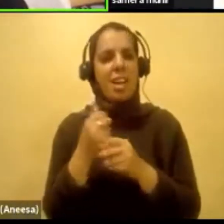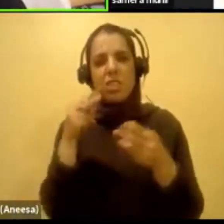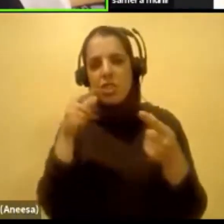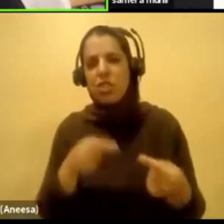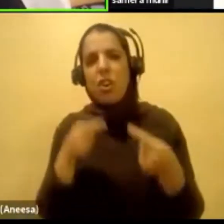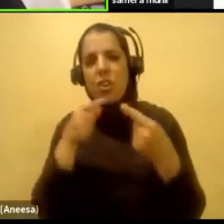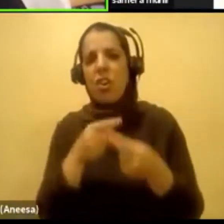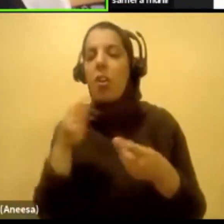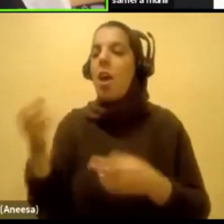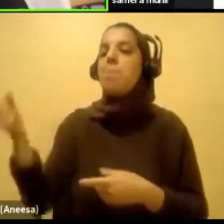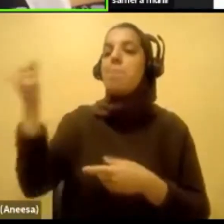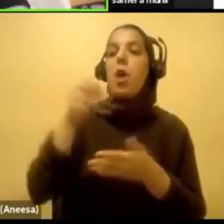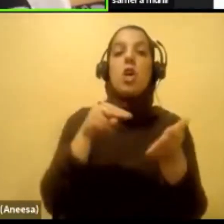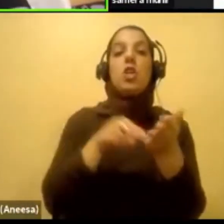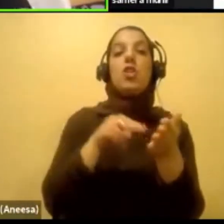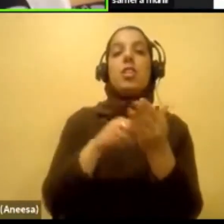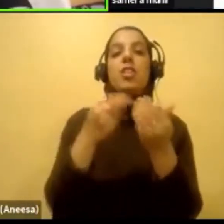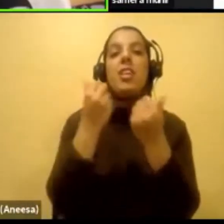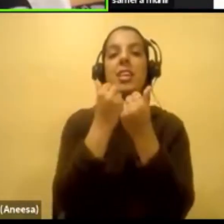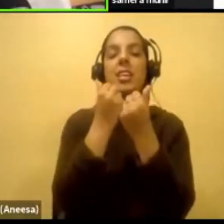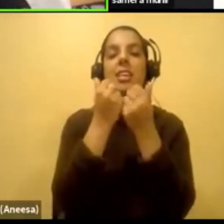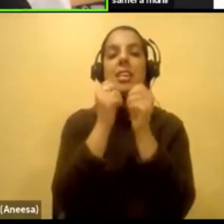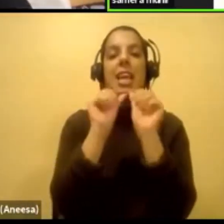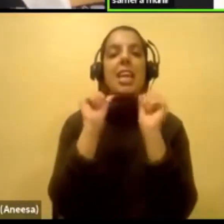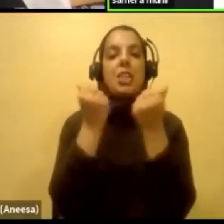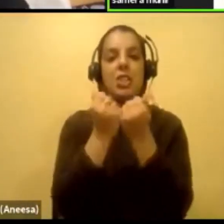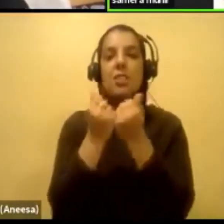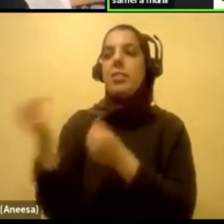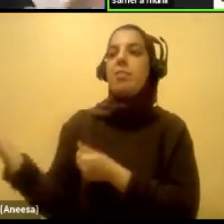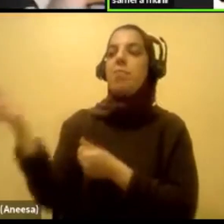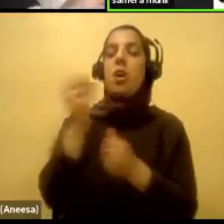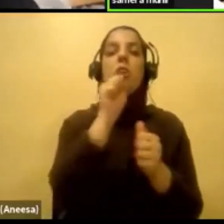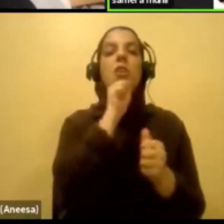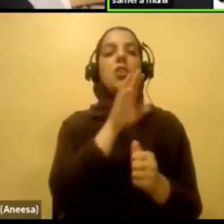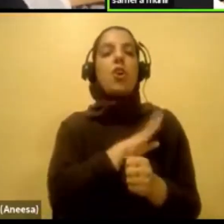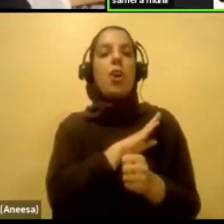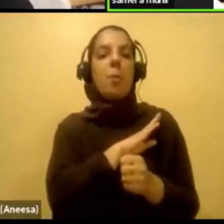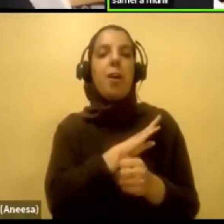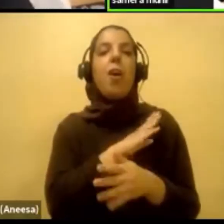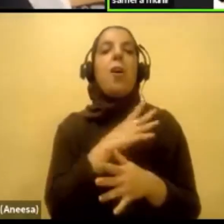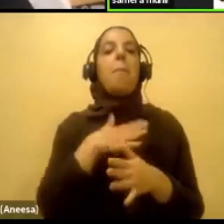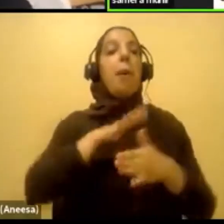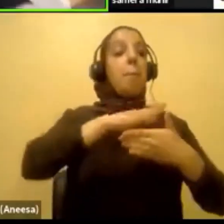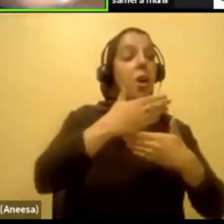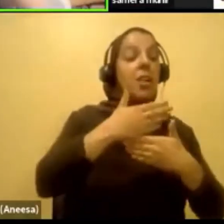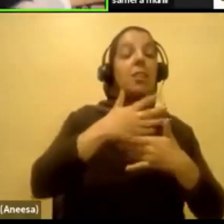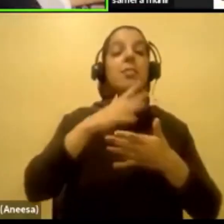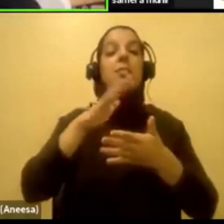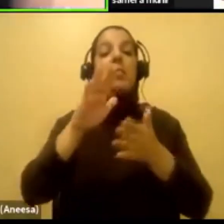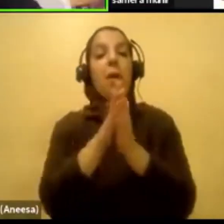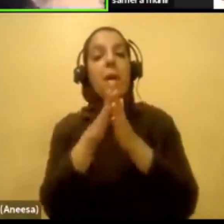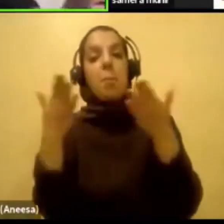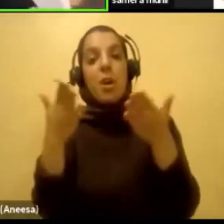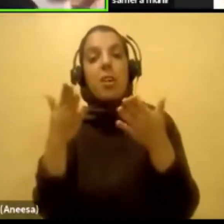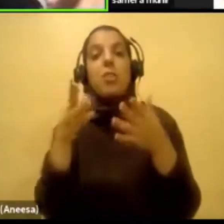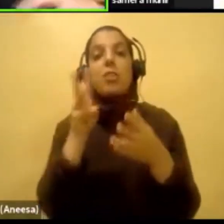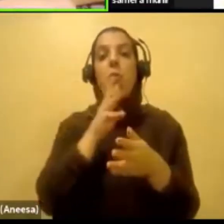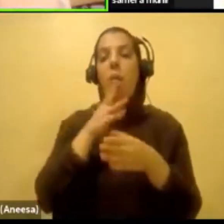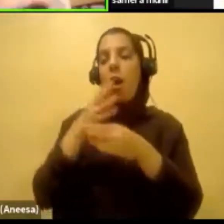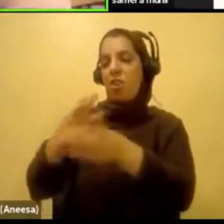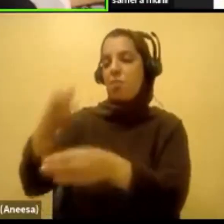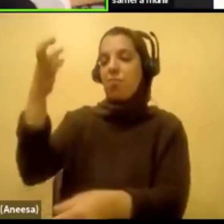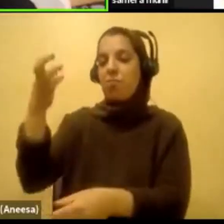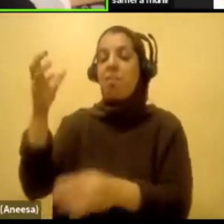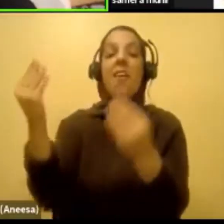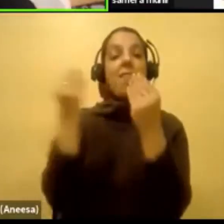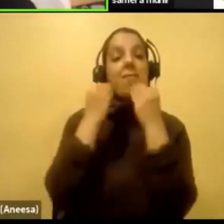Scarborough to help me with my basic tasks, like feeding, getting my books out, my laptop, putting my water bottle up for me, little, little stuff that